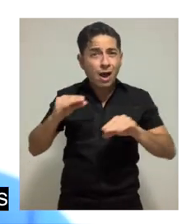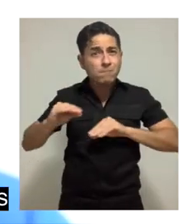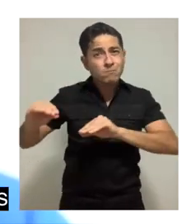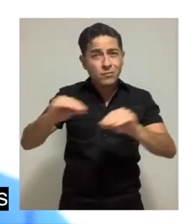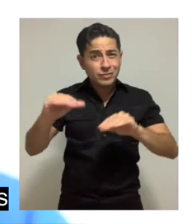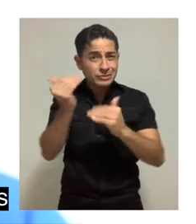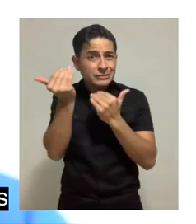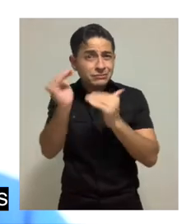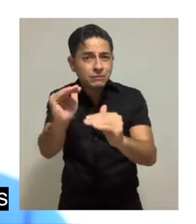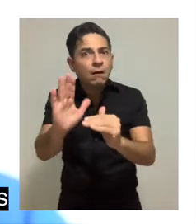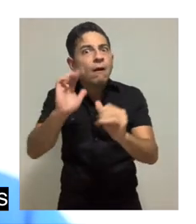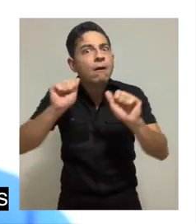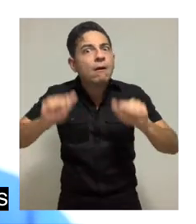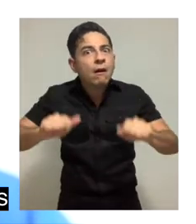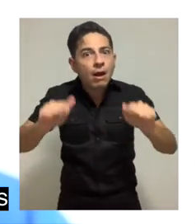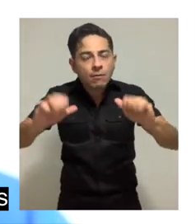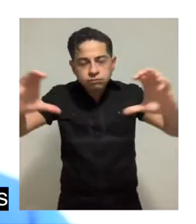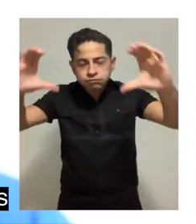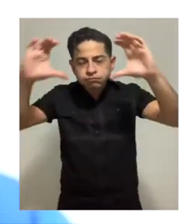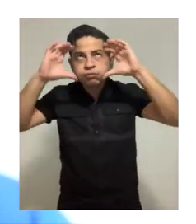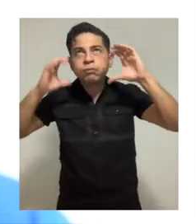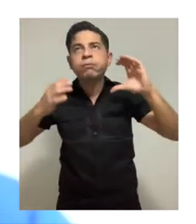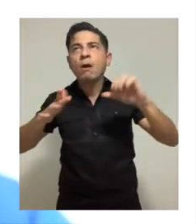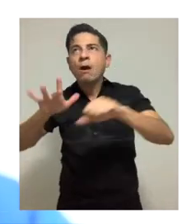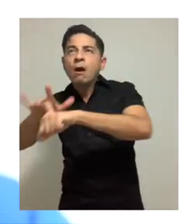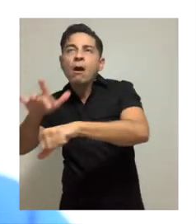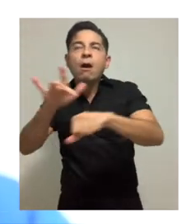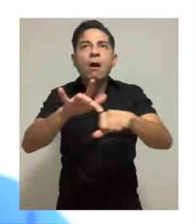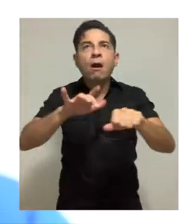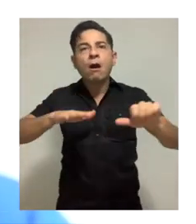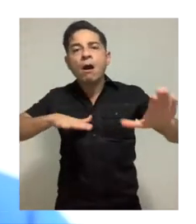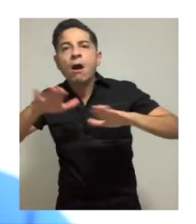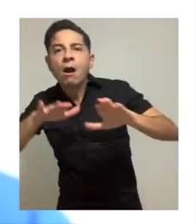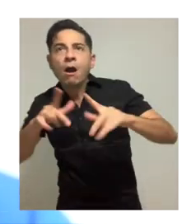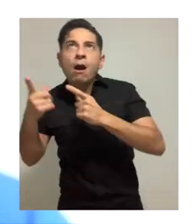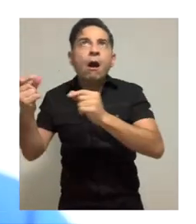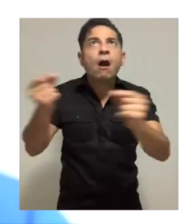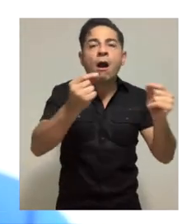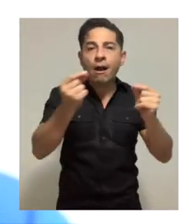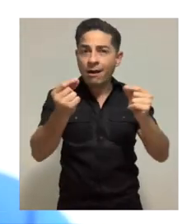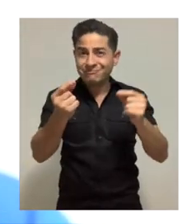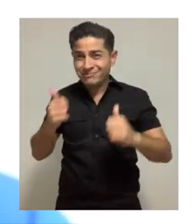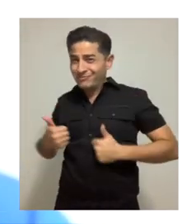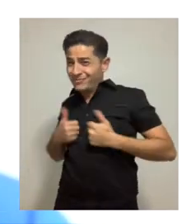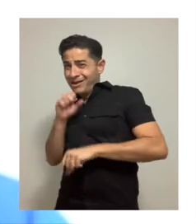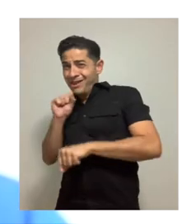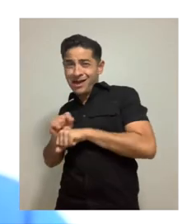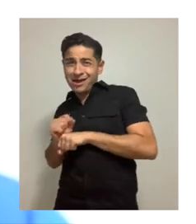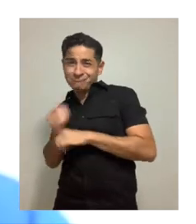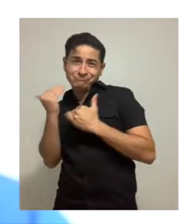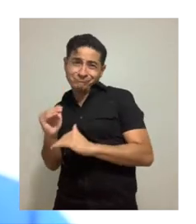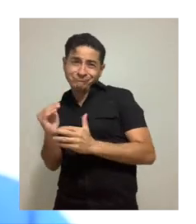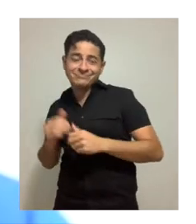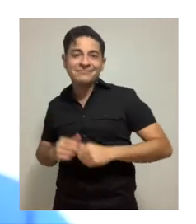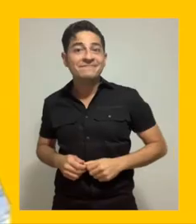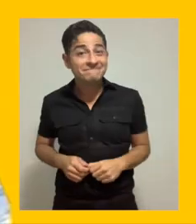people who have mobility issues will be able to do things in VR and XR that they're not able to do in real life.